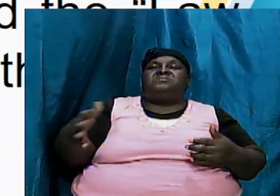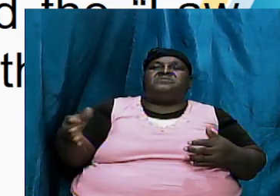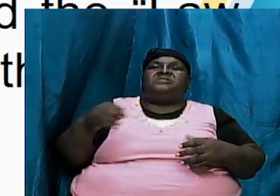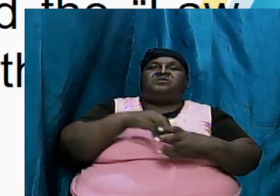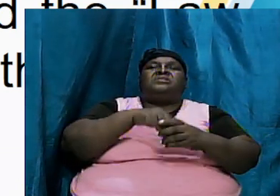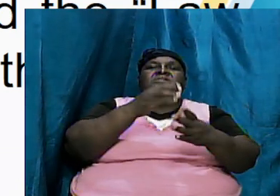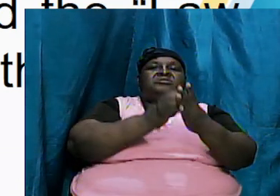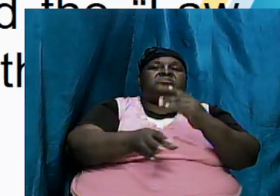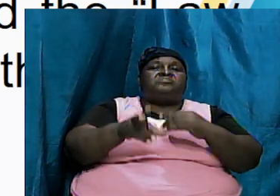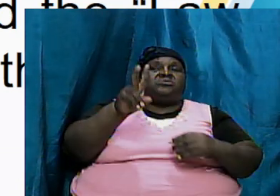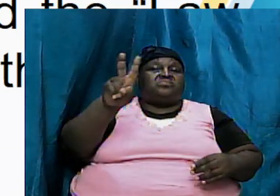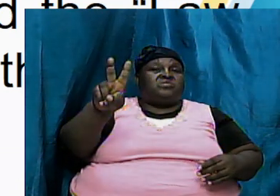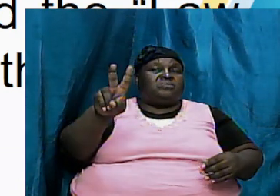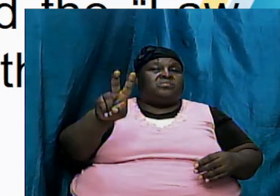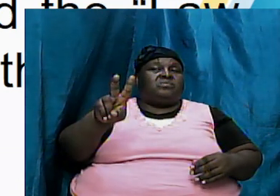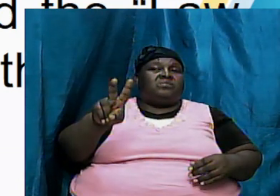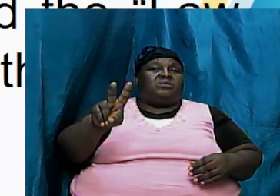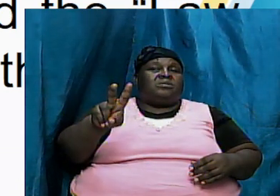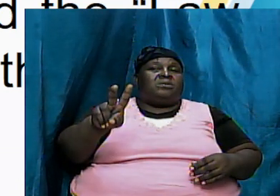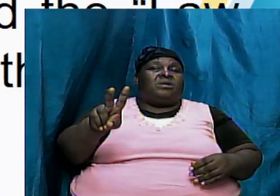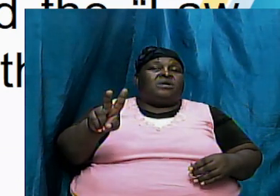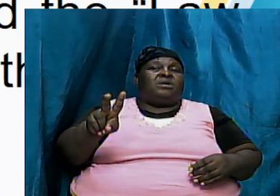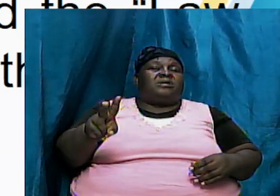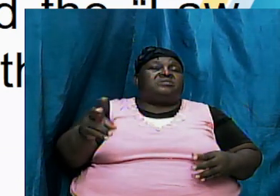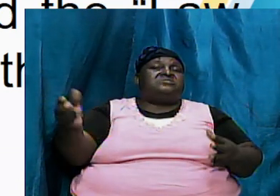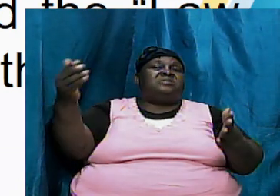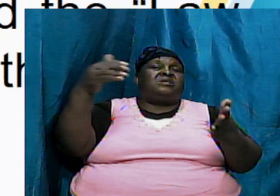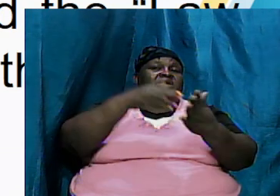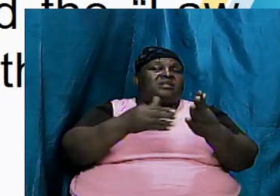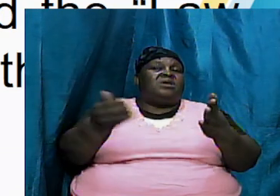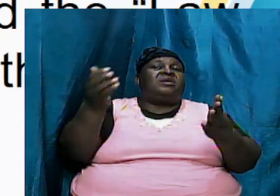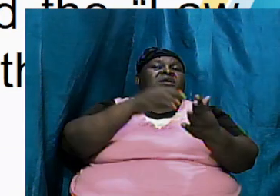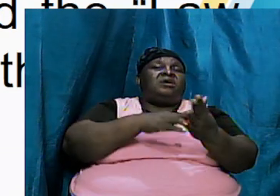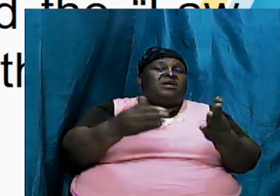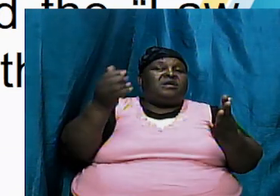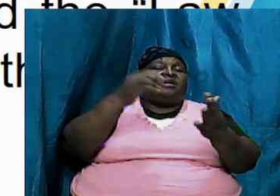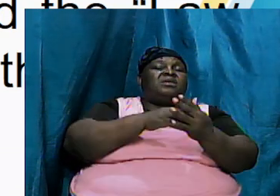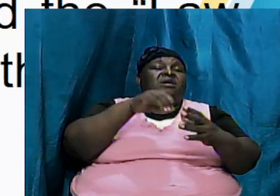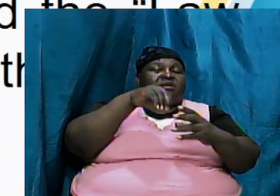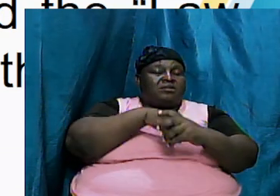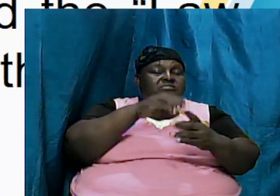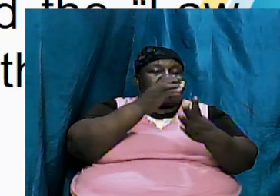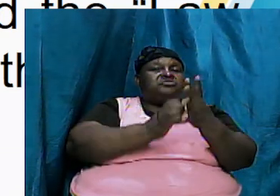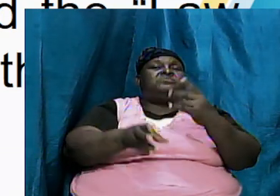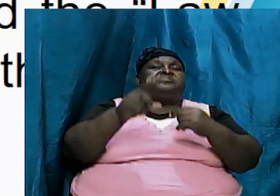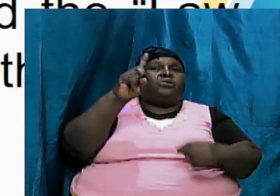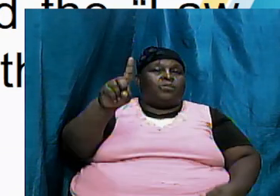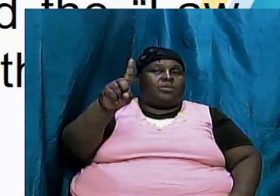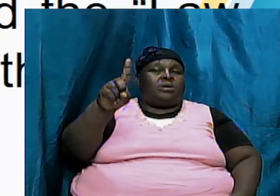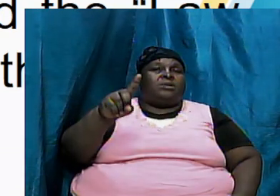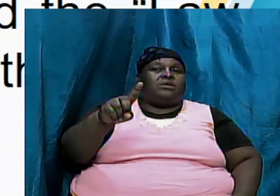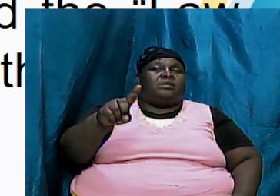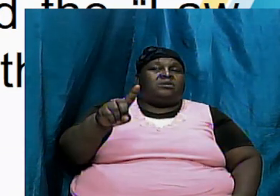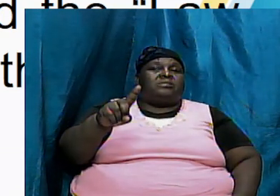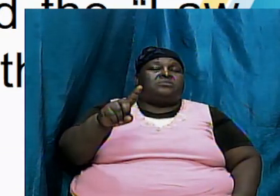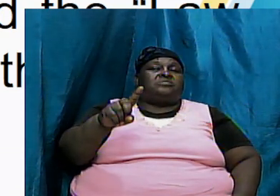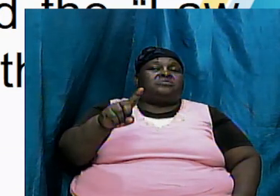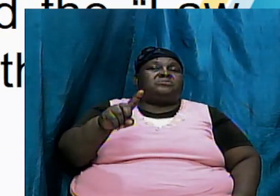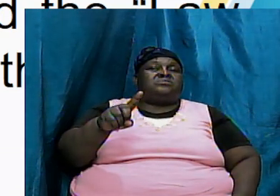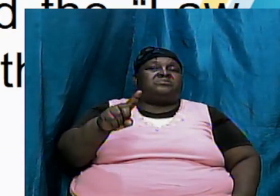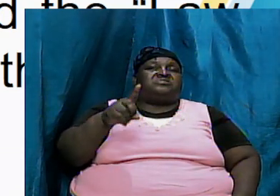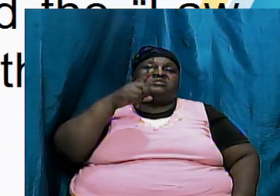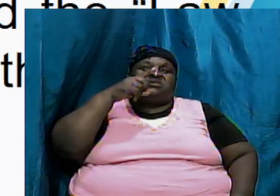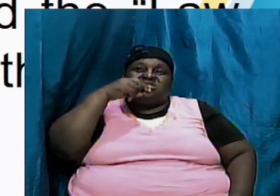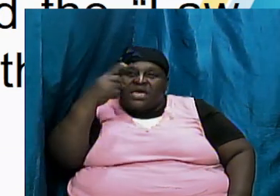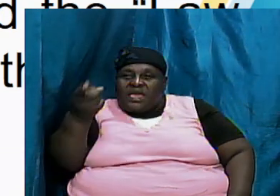2 as if it is repeating what is happening in chapter 1 that is exactly what is happening it is repeating some of the